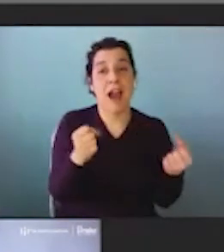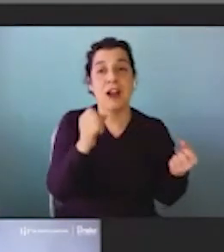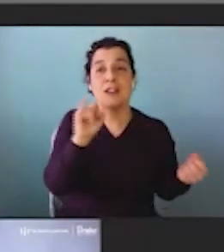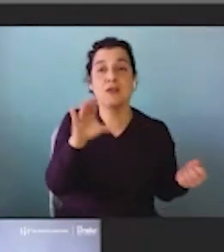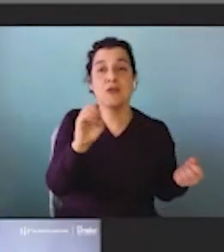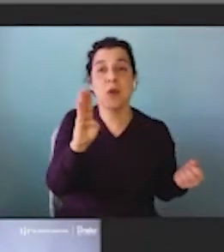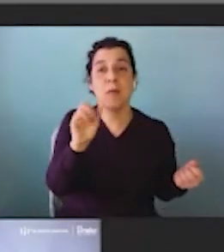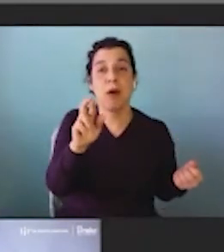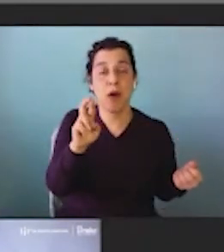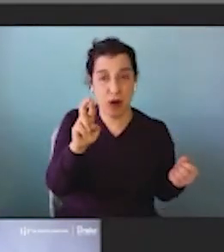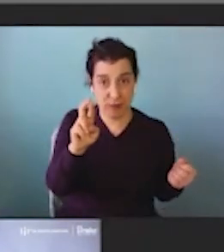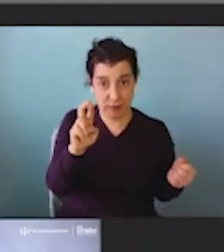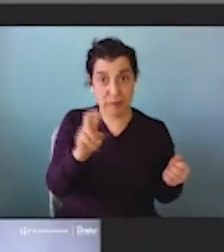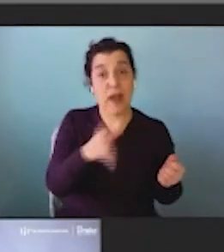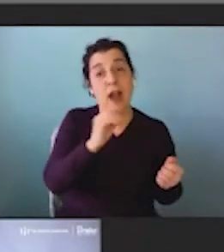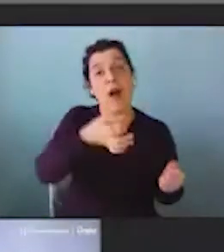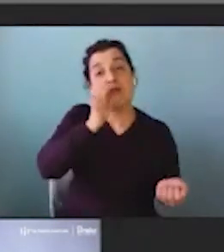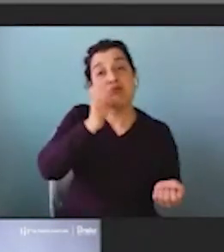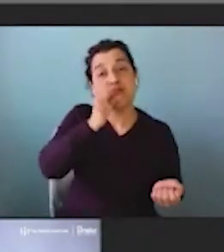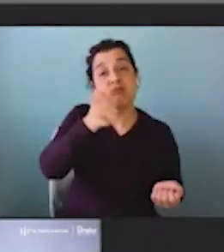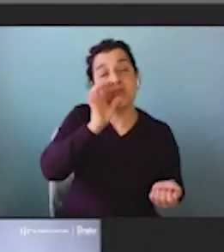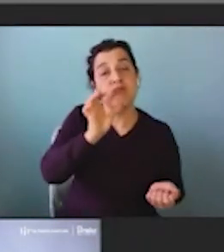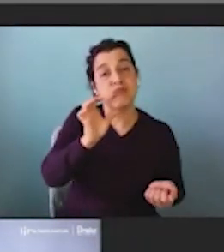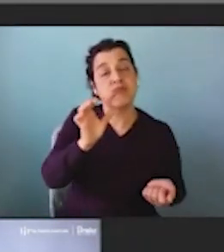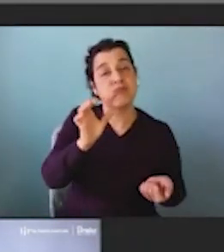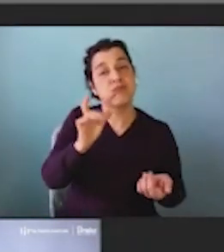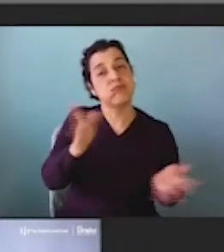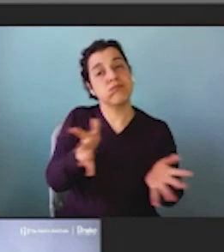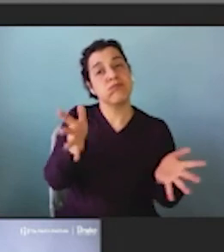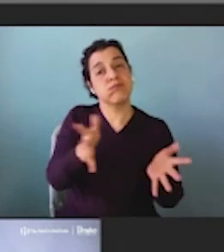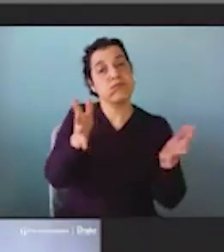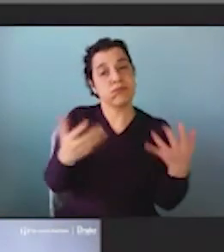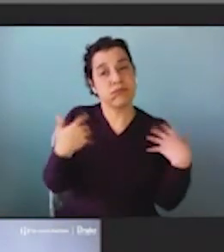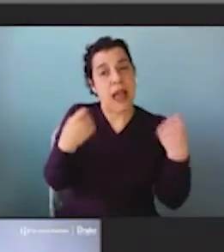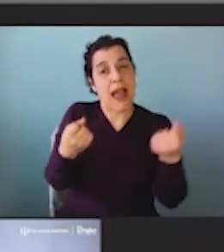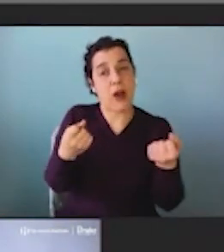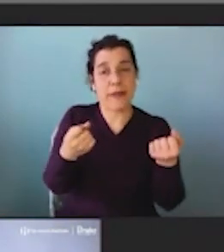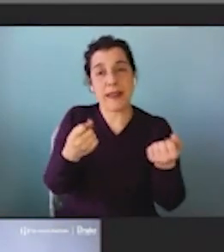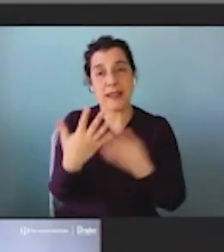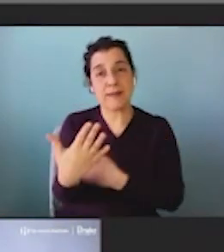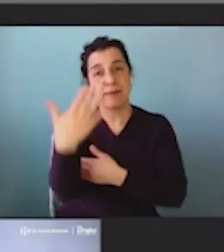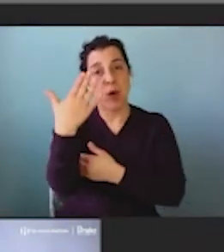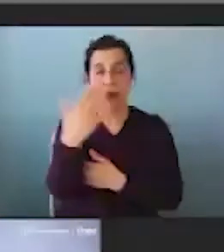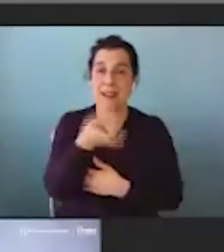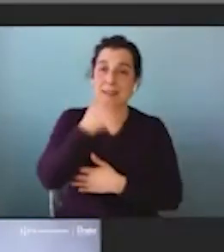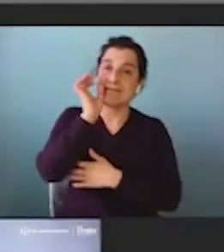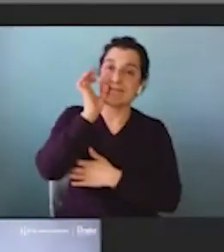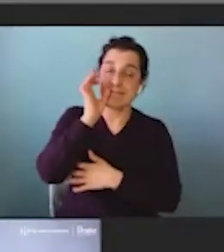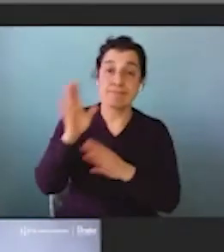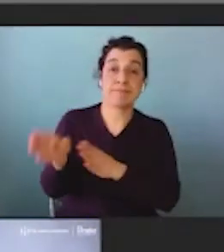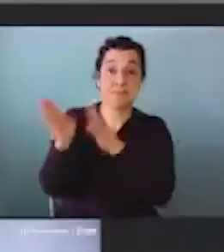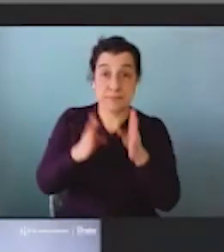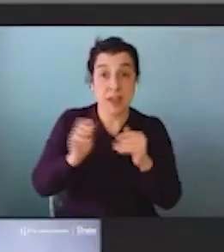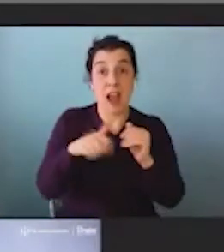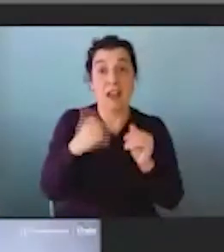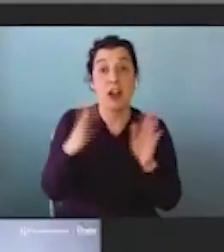and get elderly people to have a more healthful morning diet. Another community